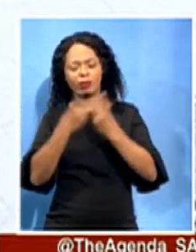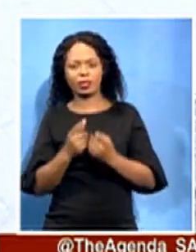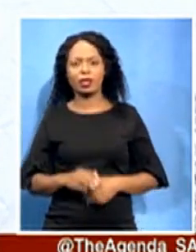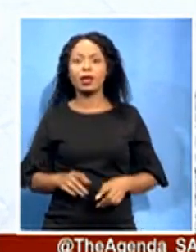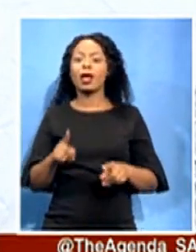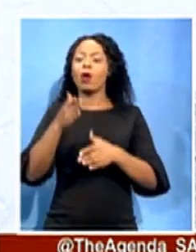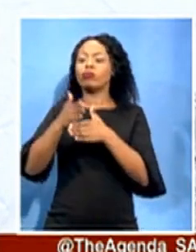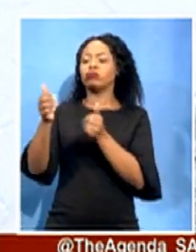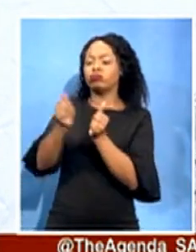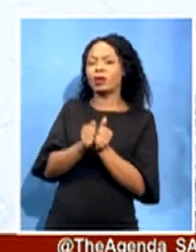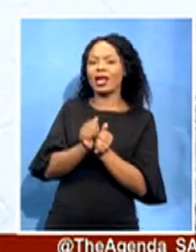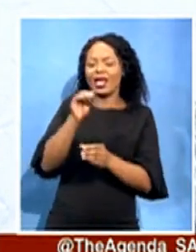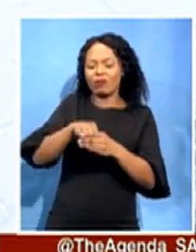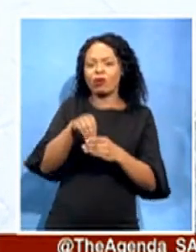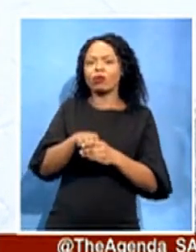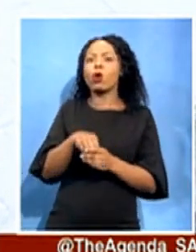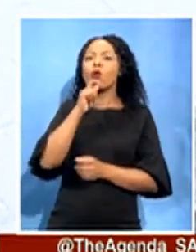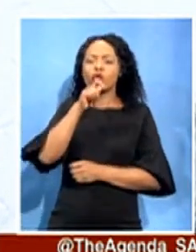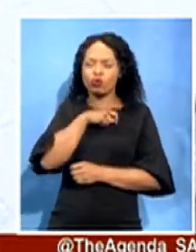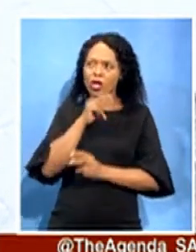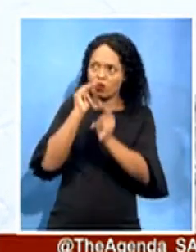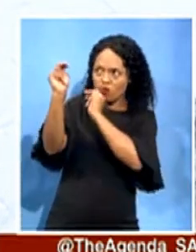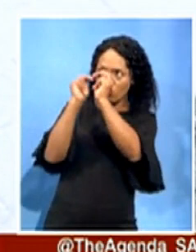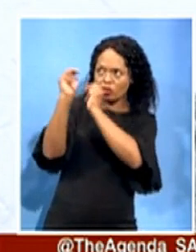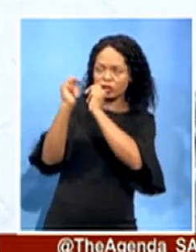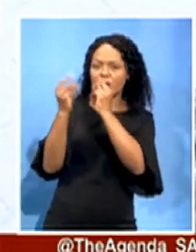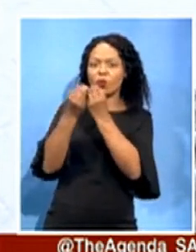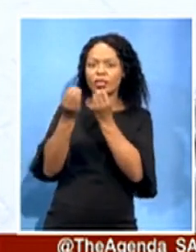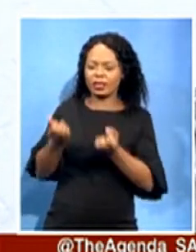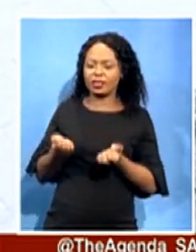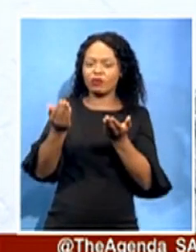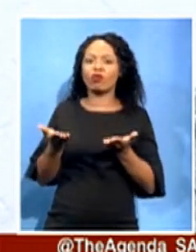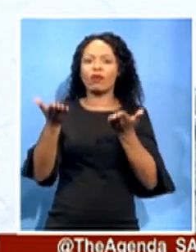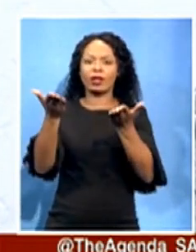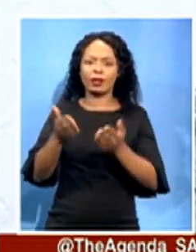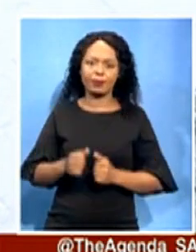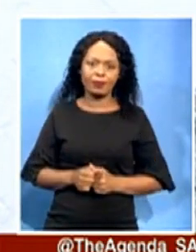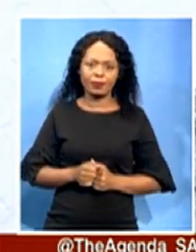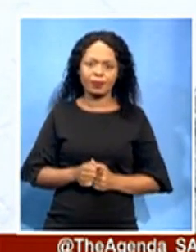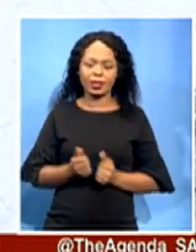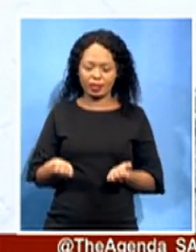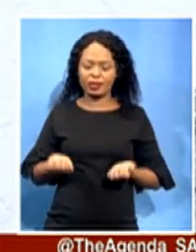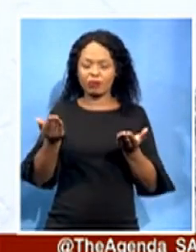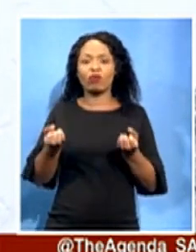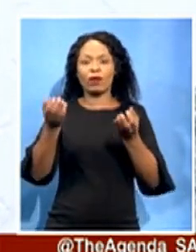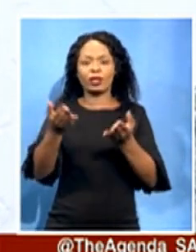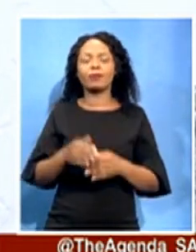with the service providers. I'm sure some of you will also recall there was an article which